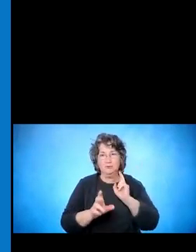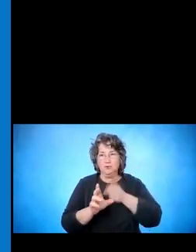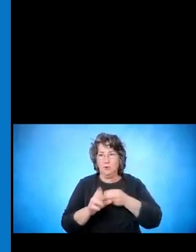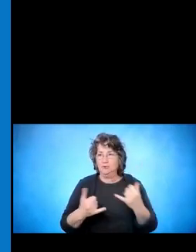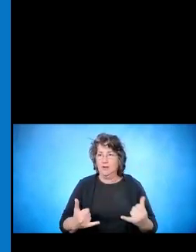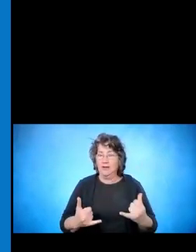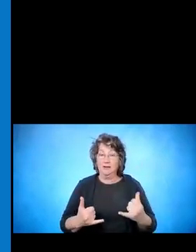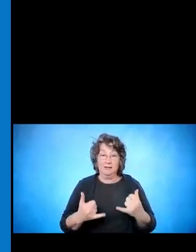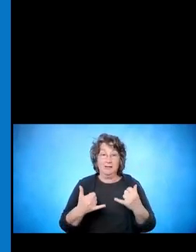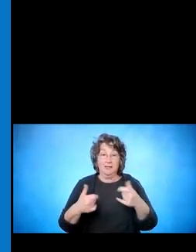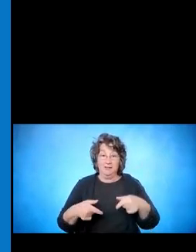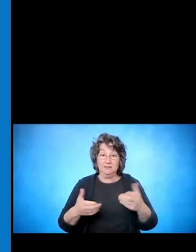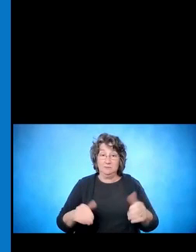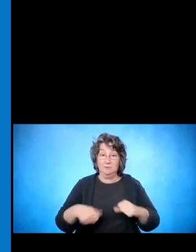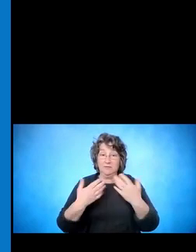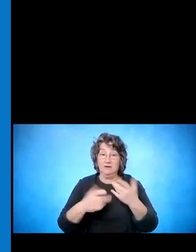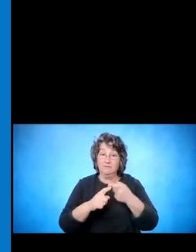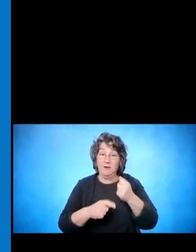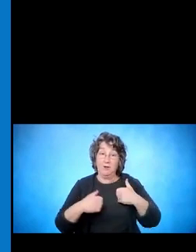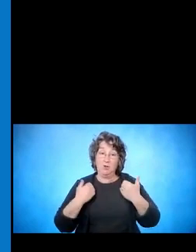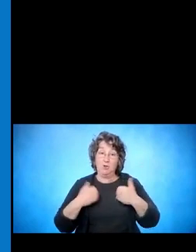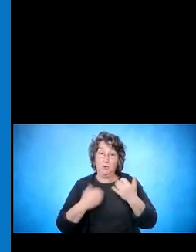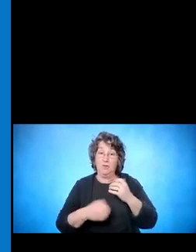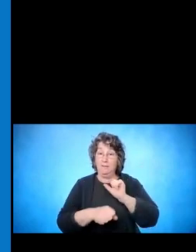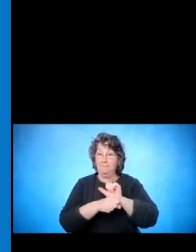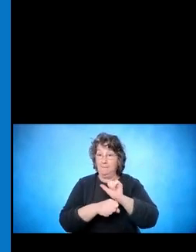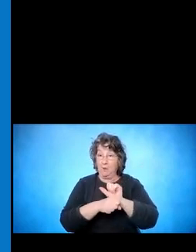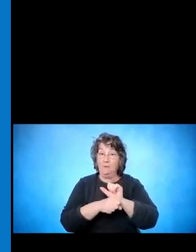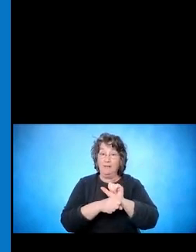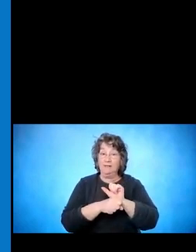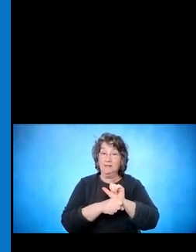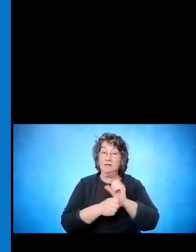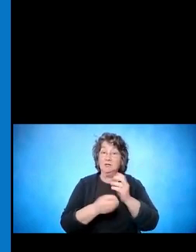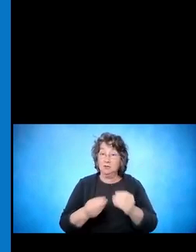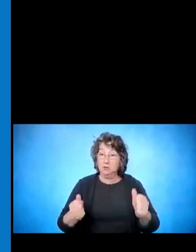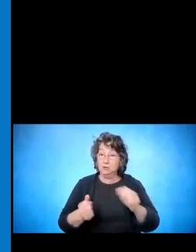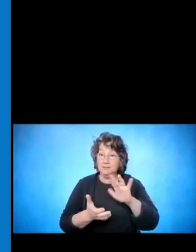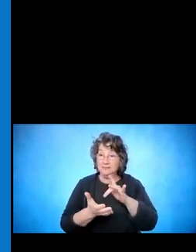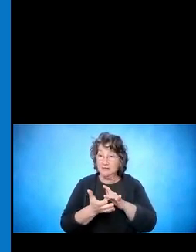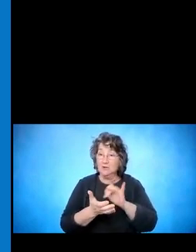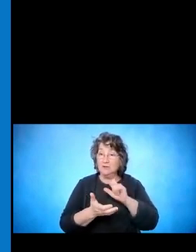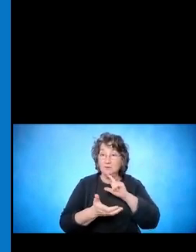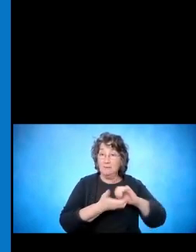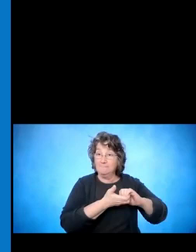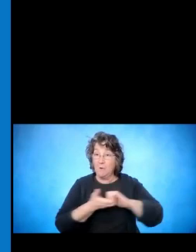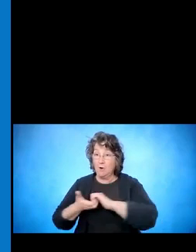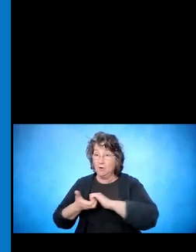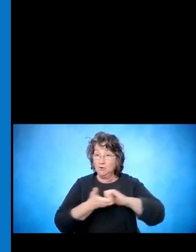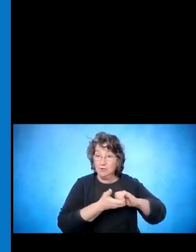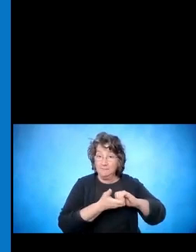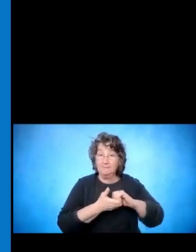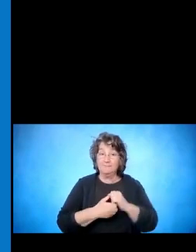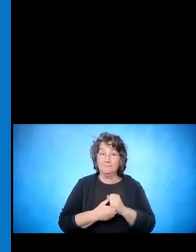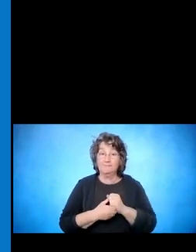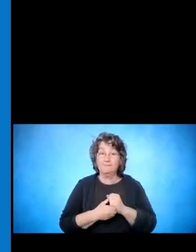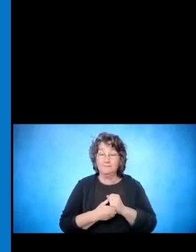Center, which is a partnership between TASH and Transcend. And we're providing technical assistance to